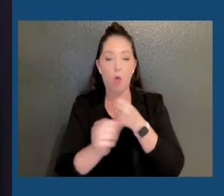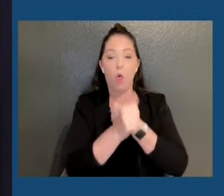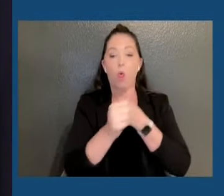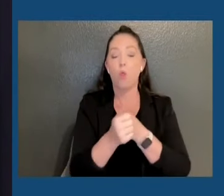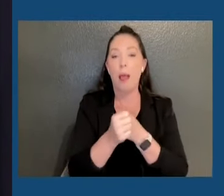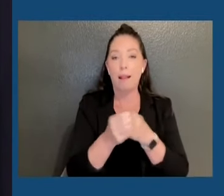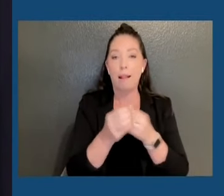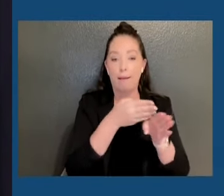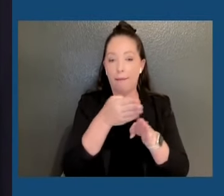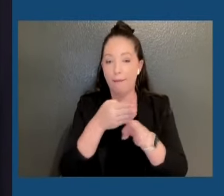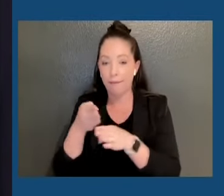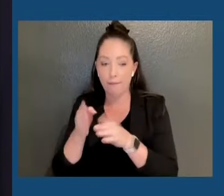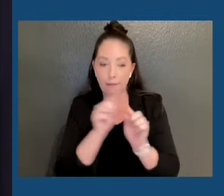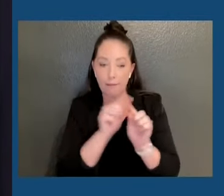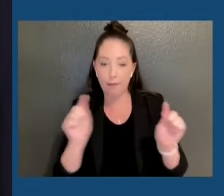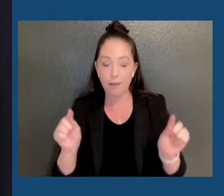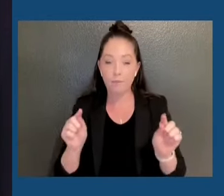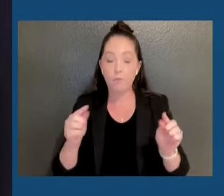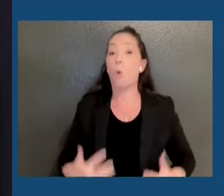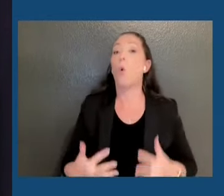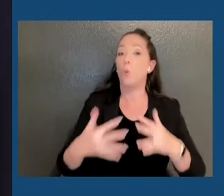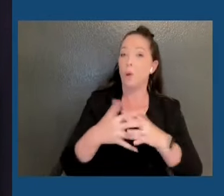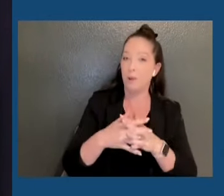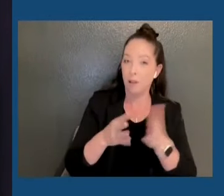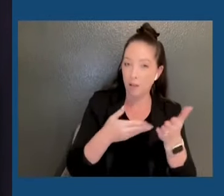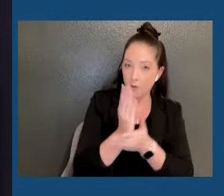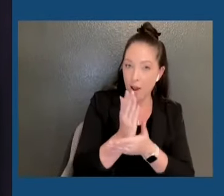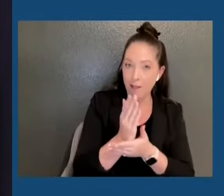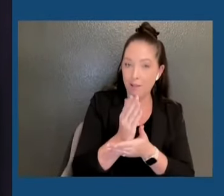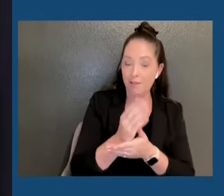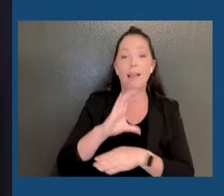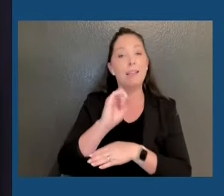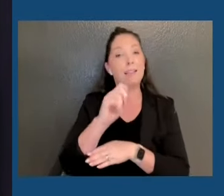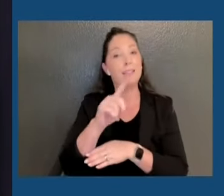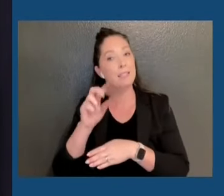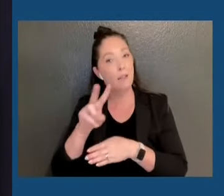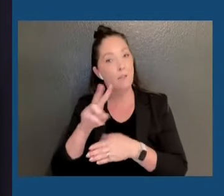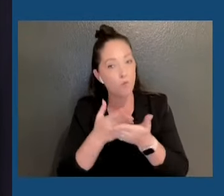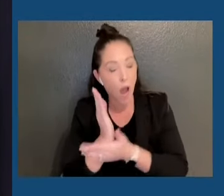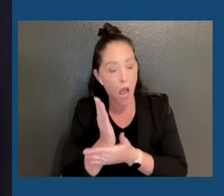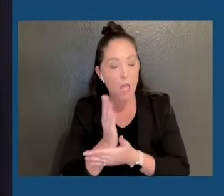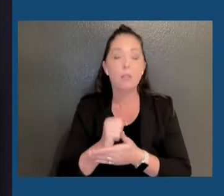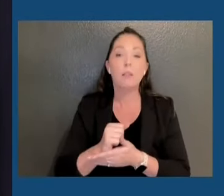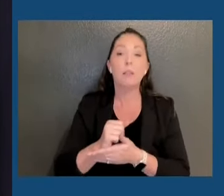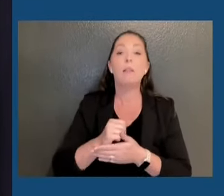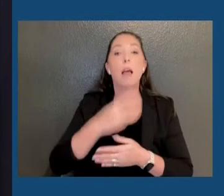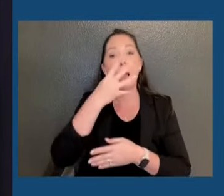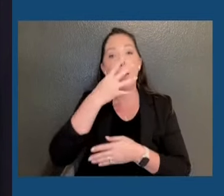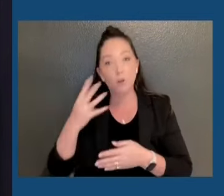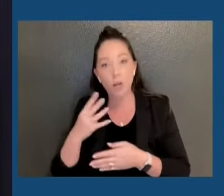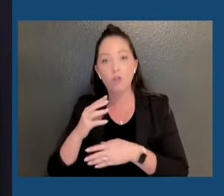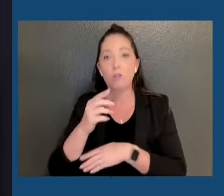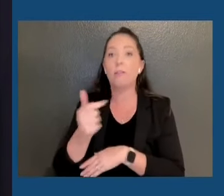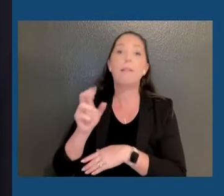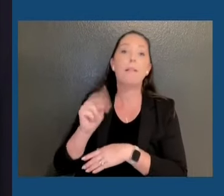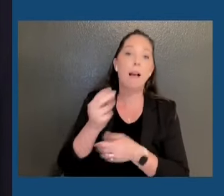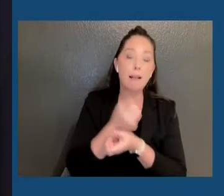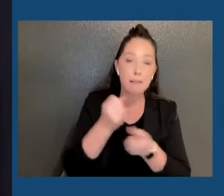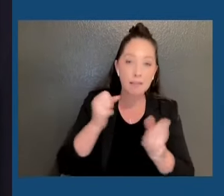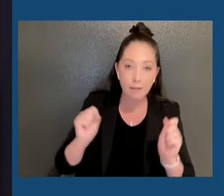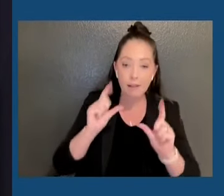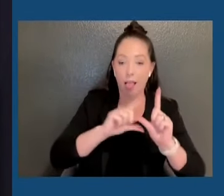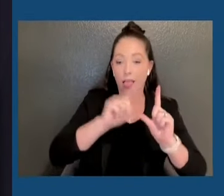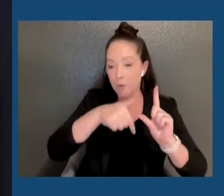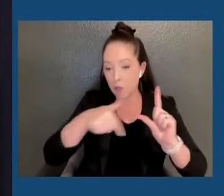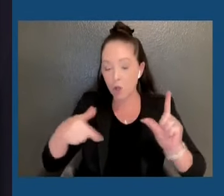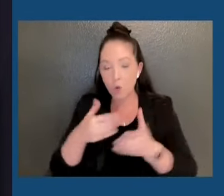Again, reproductive rights, civil rights, immigration, gun safety, labor rights, LGBTQ rights,